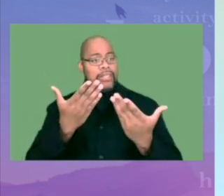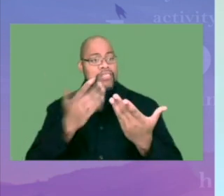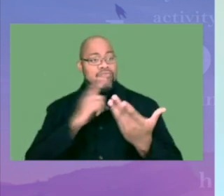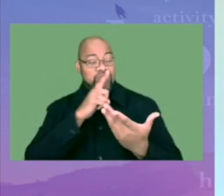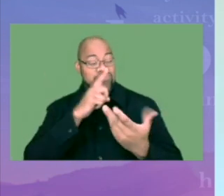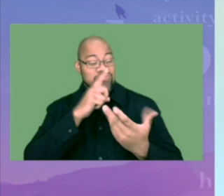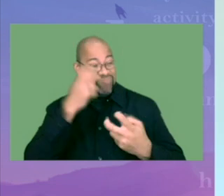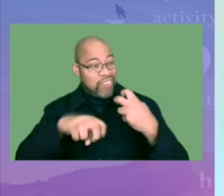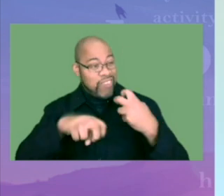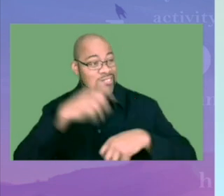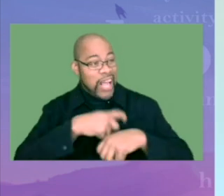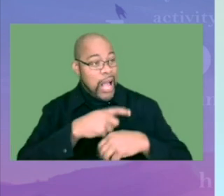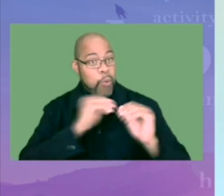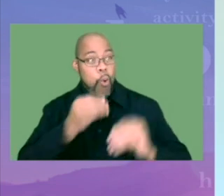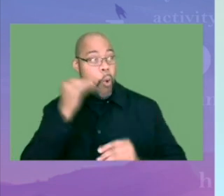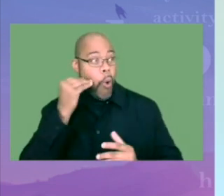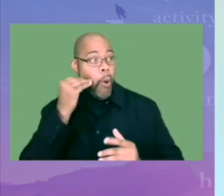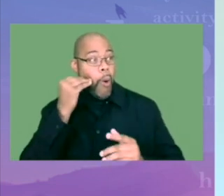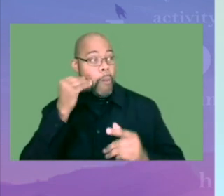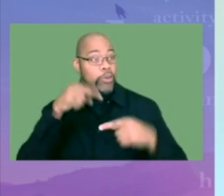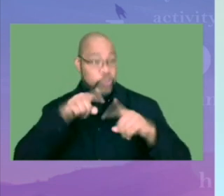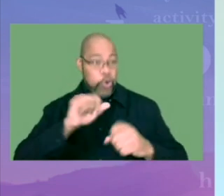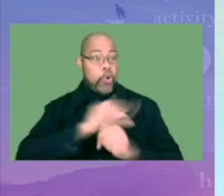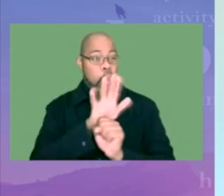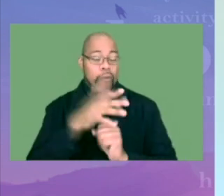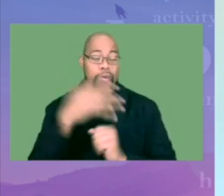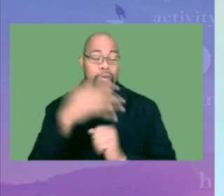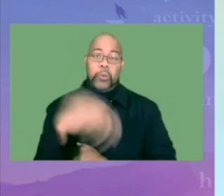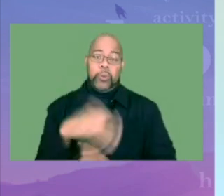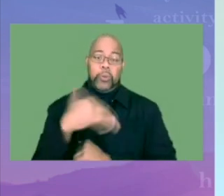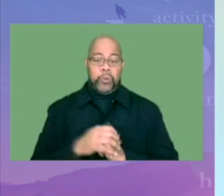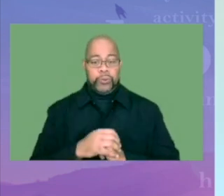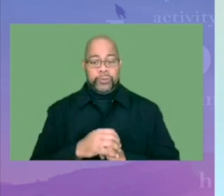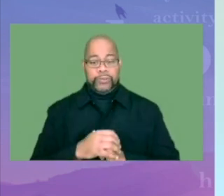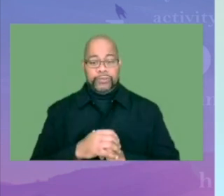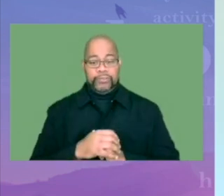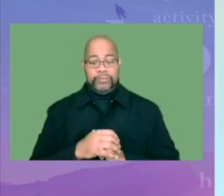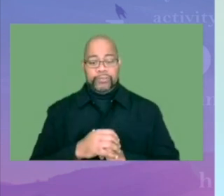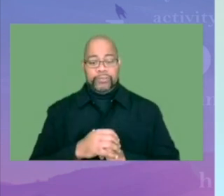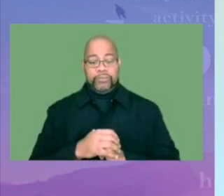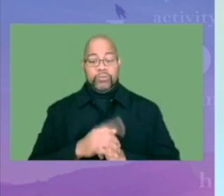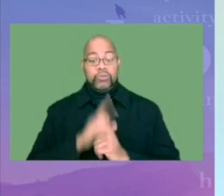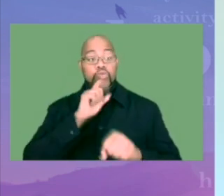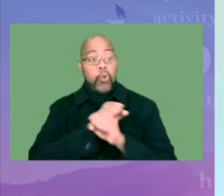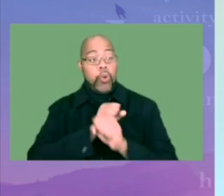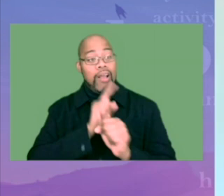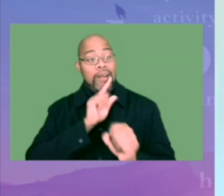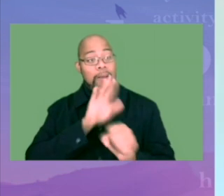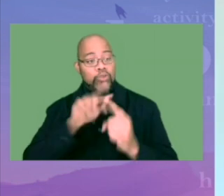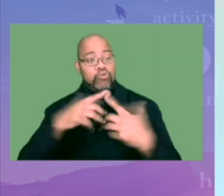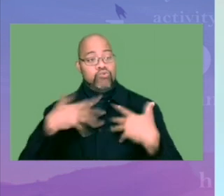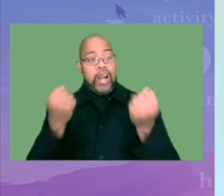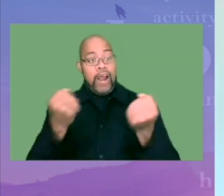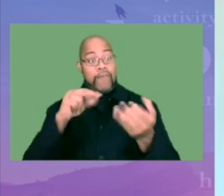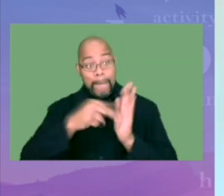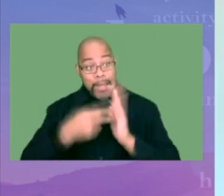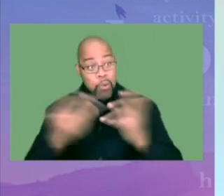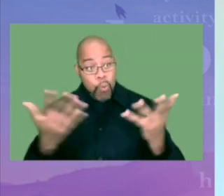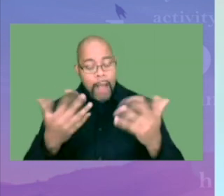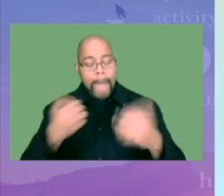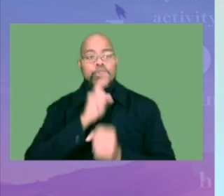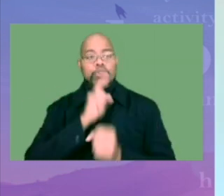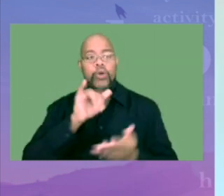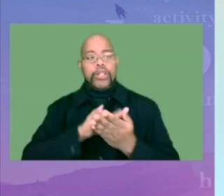There was probably no more difficult time to be homeless than during this period of COVID confinement. Truly committing